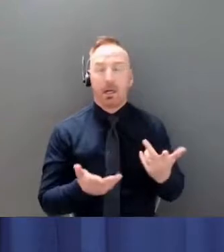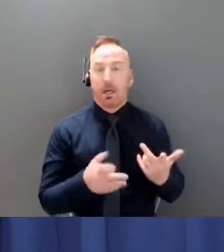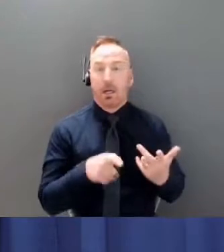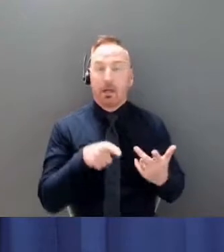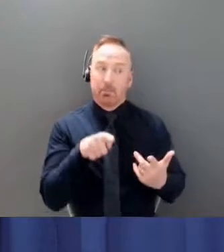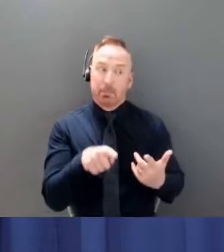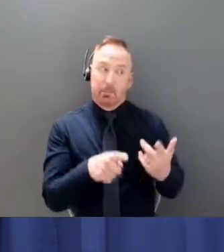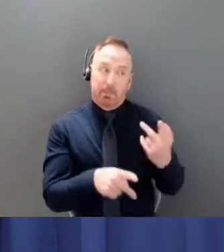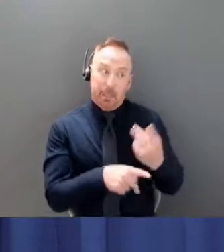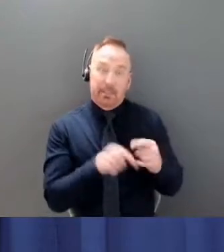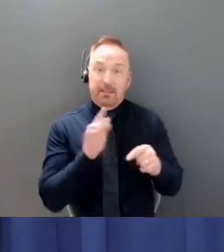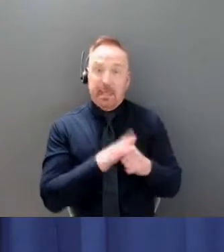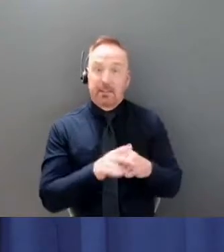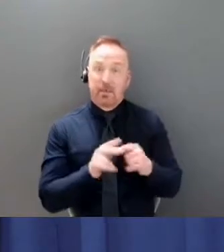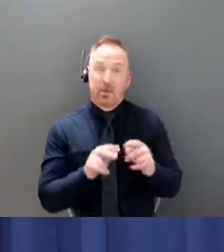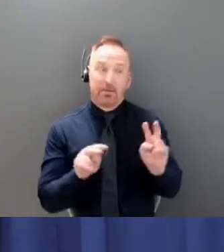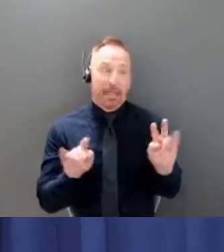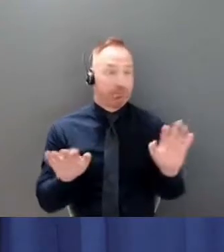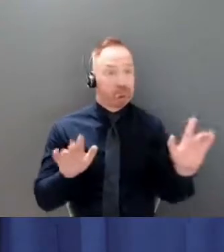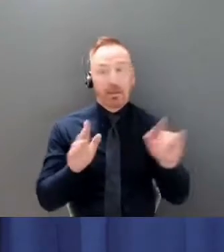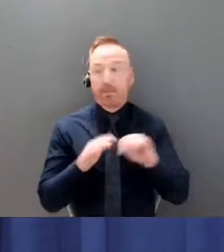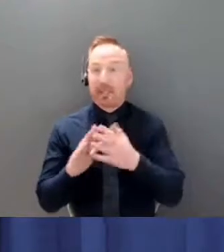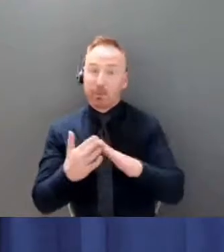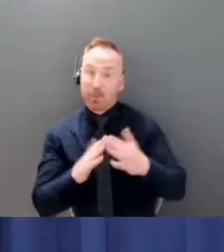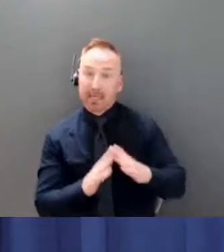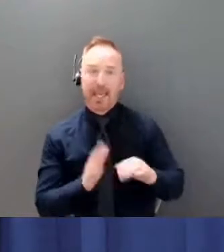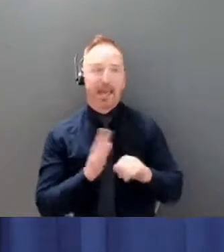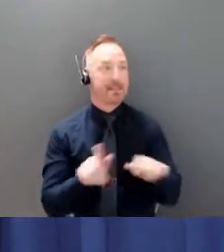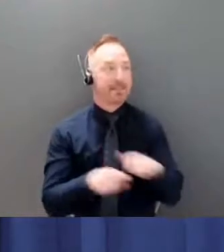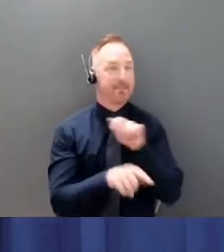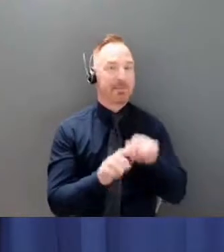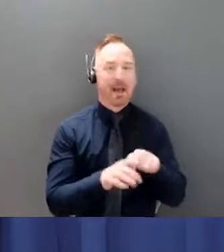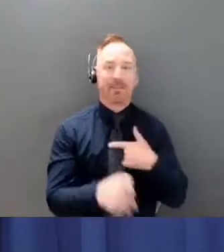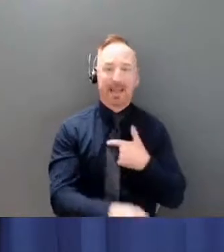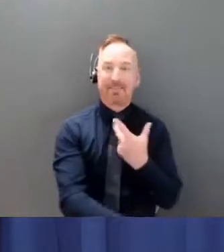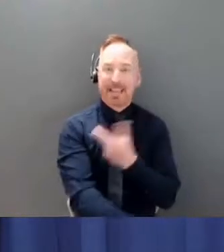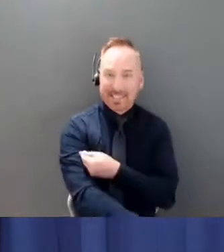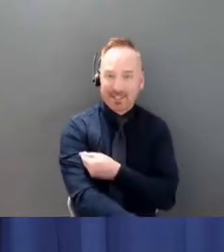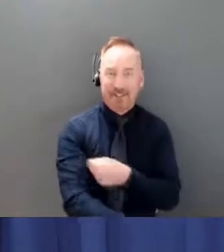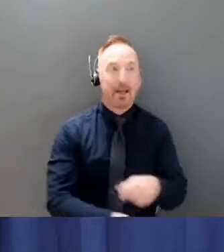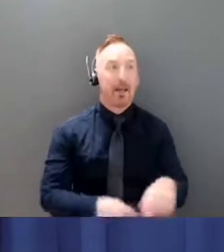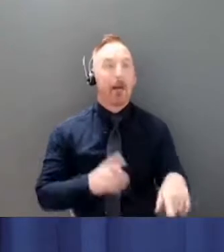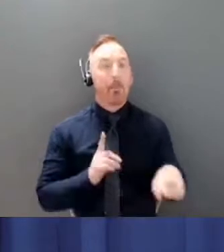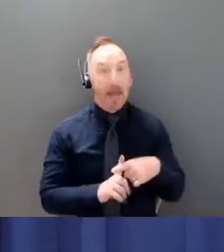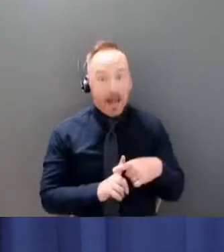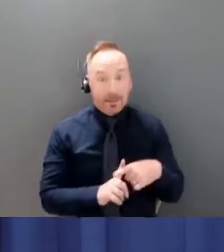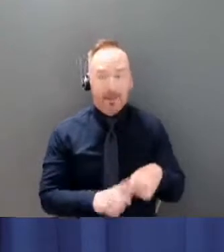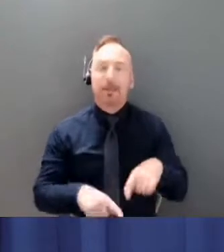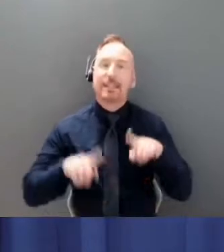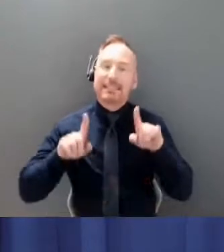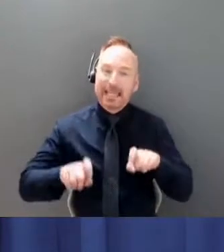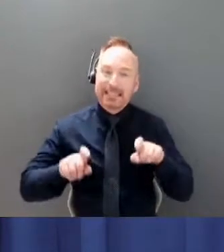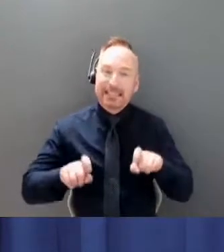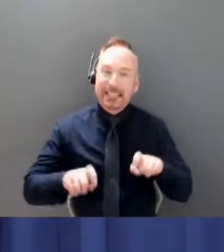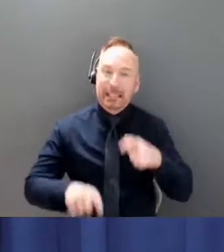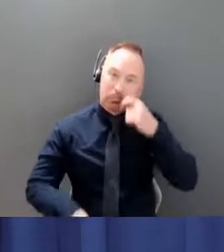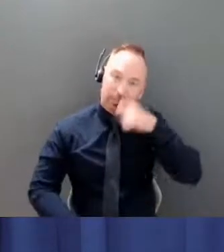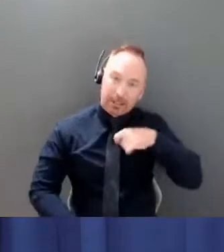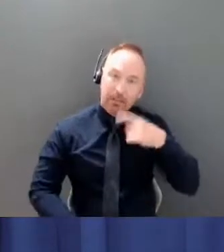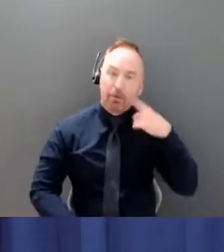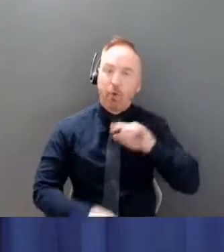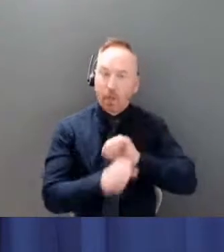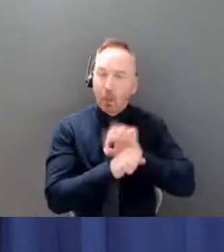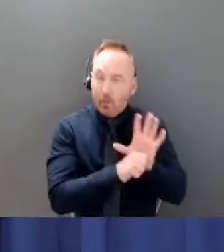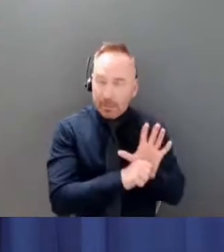doing the vaccinations at the same time. And they are also testing people for for COVID. So you can you can appreciate,